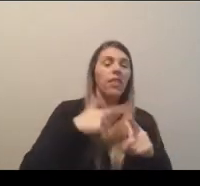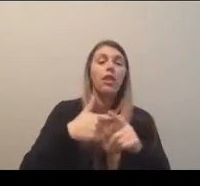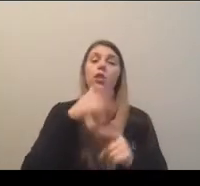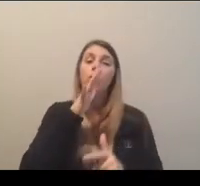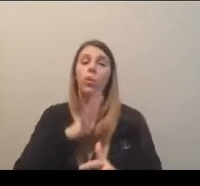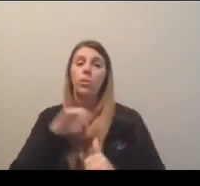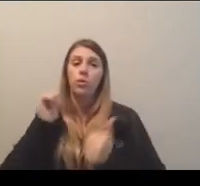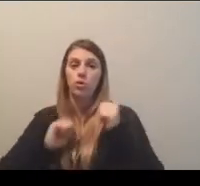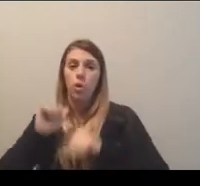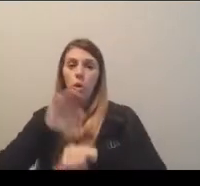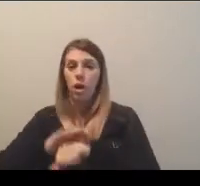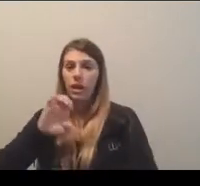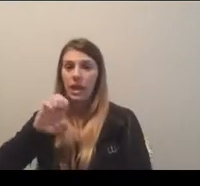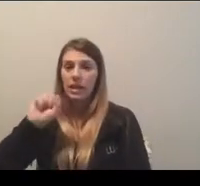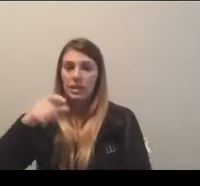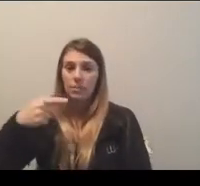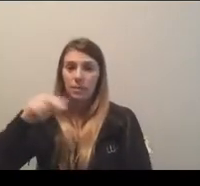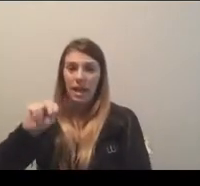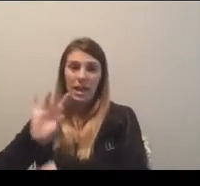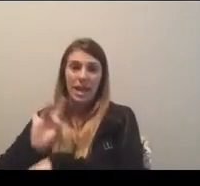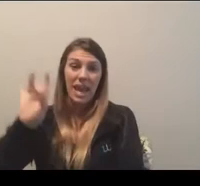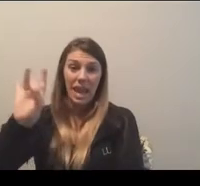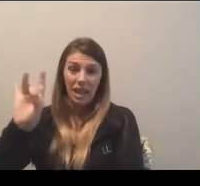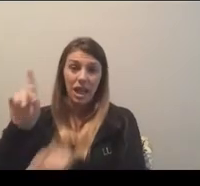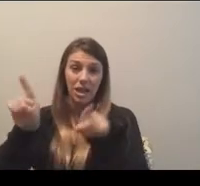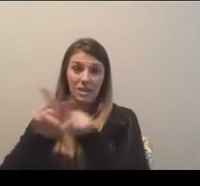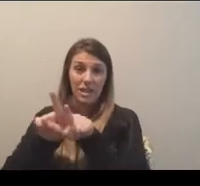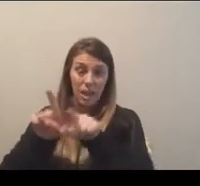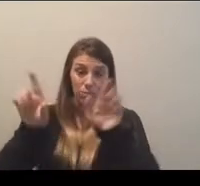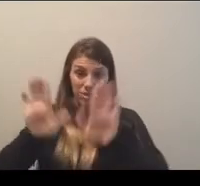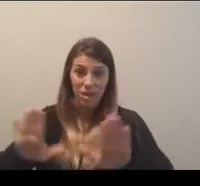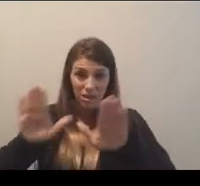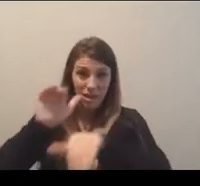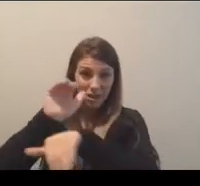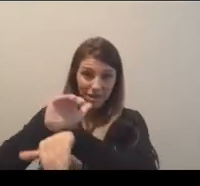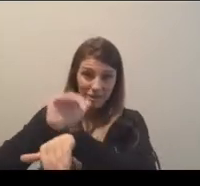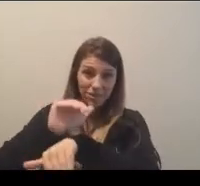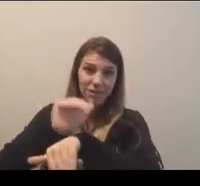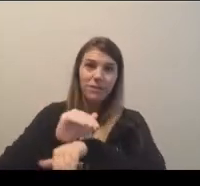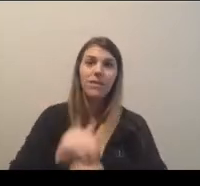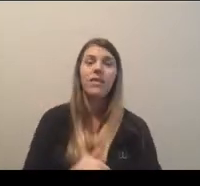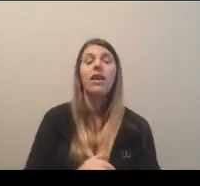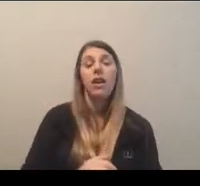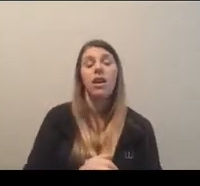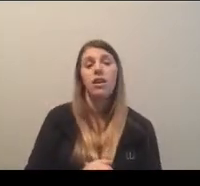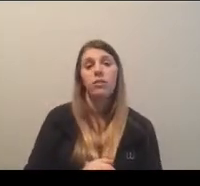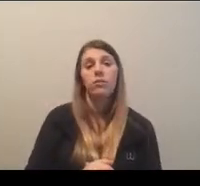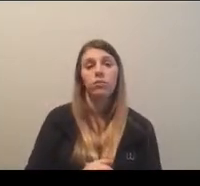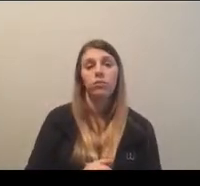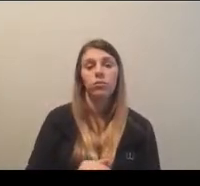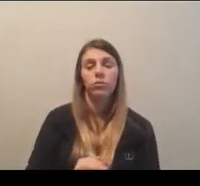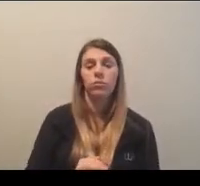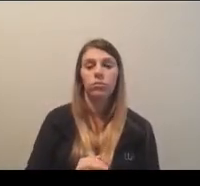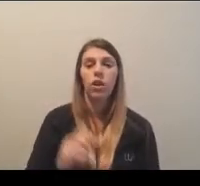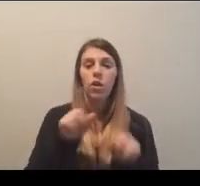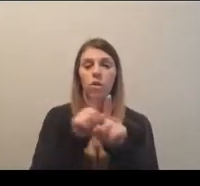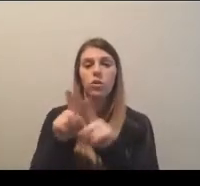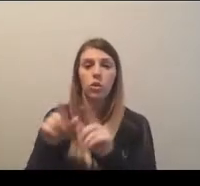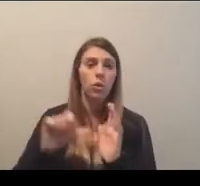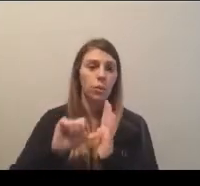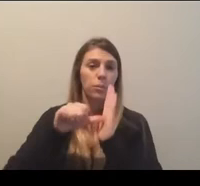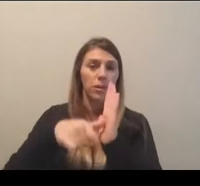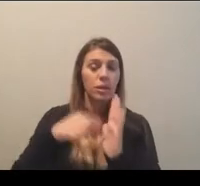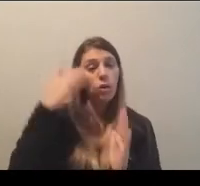will be on ESPN at eight o'clock that evening. The, I do want to also emphasize,